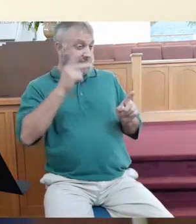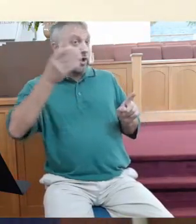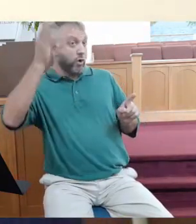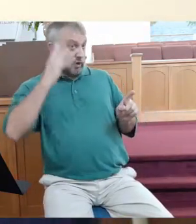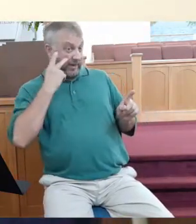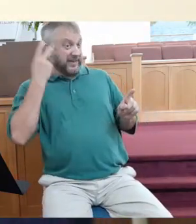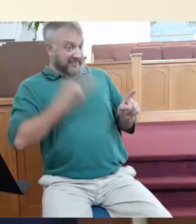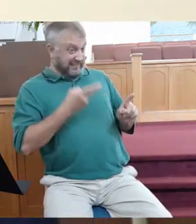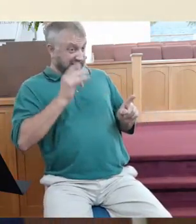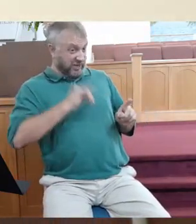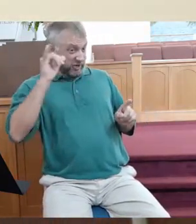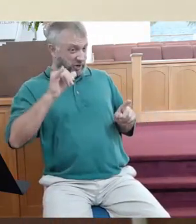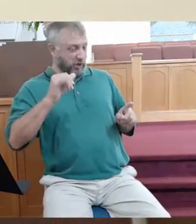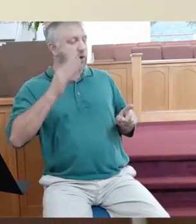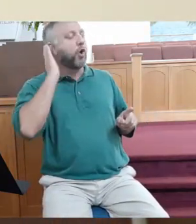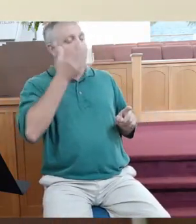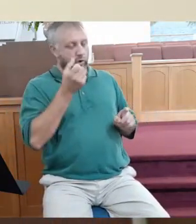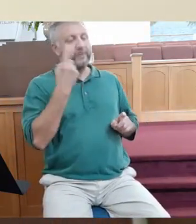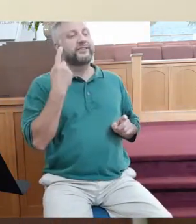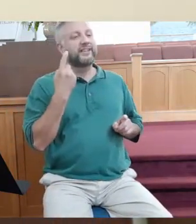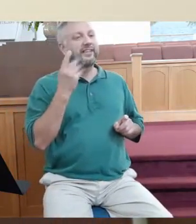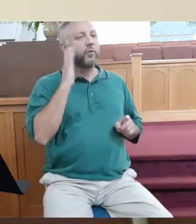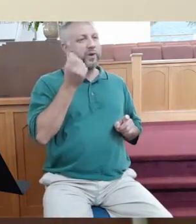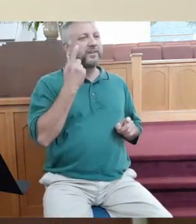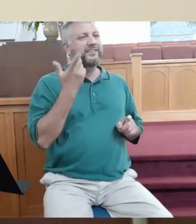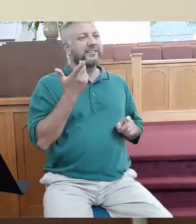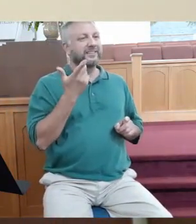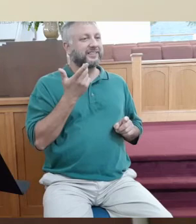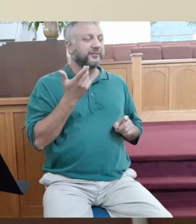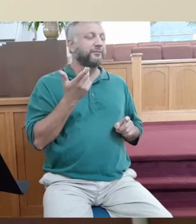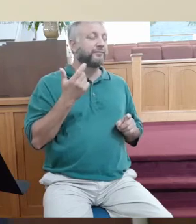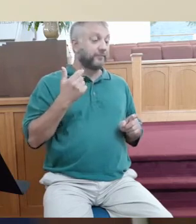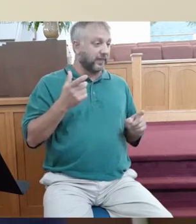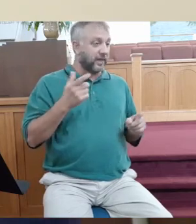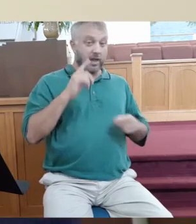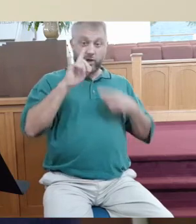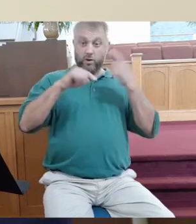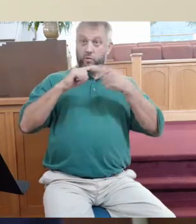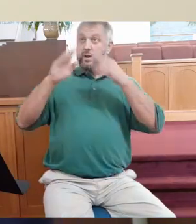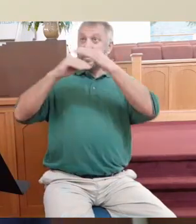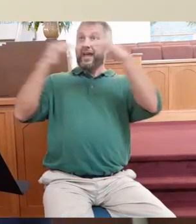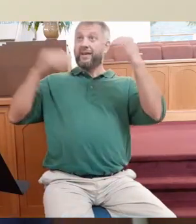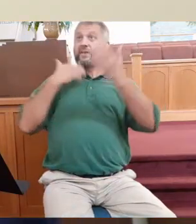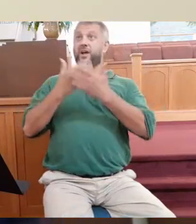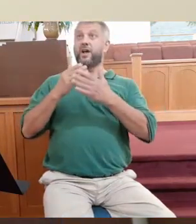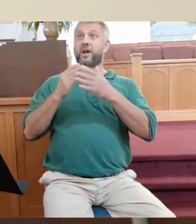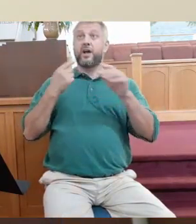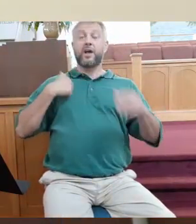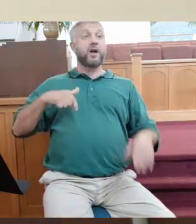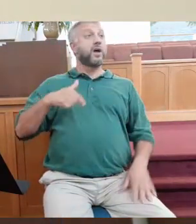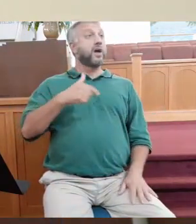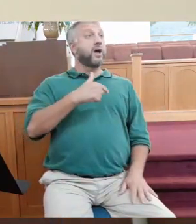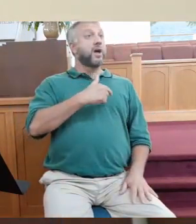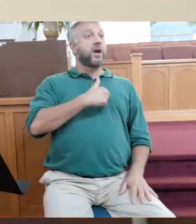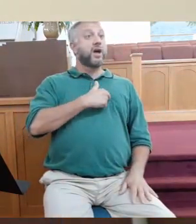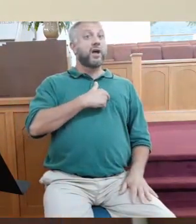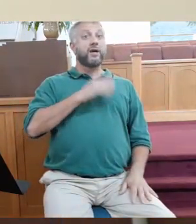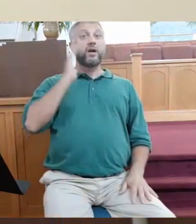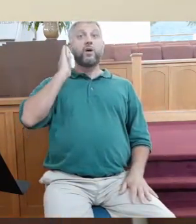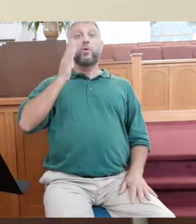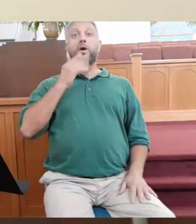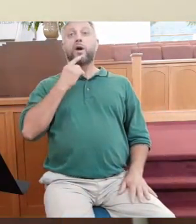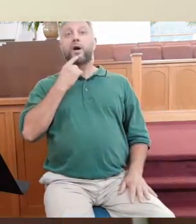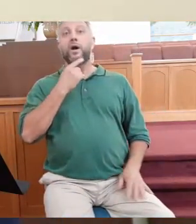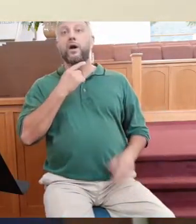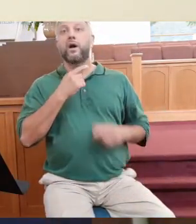we would not utter the words, that's not fair. As a matter of fact, when we get to heaven, none of us will ever look out over